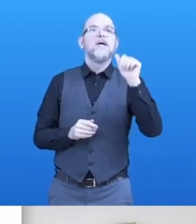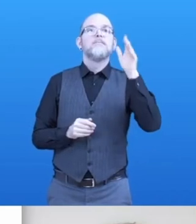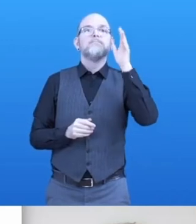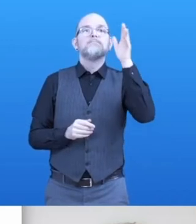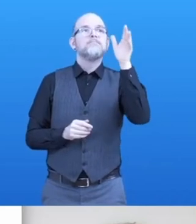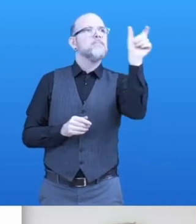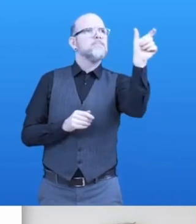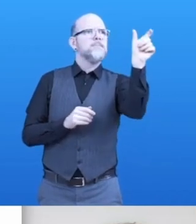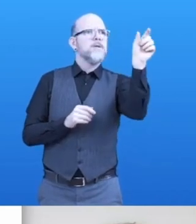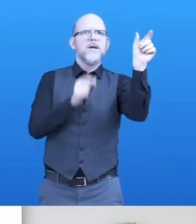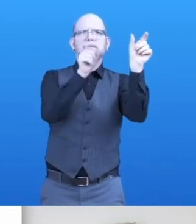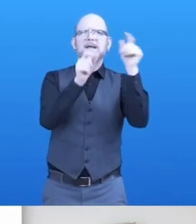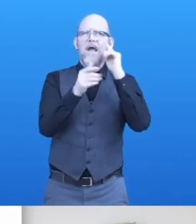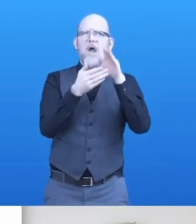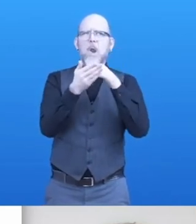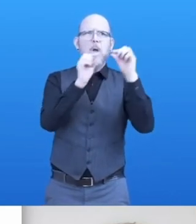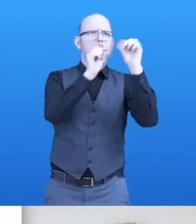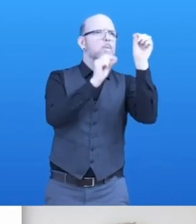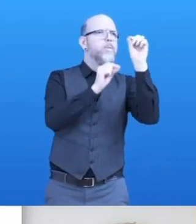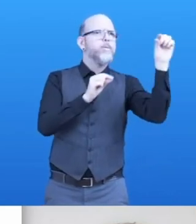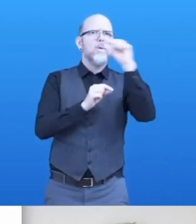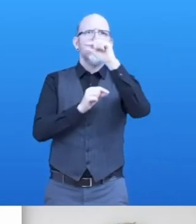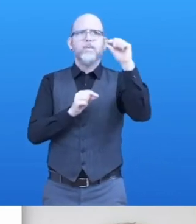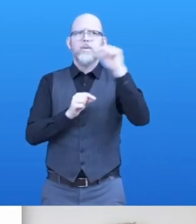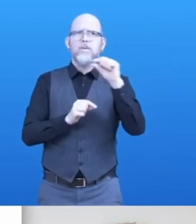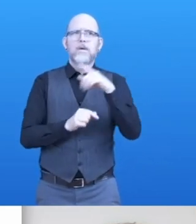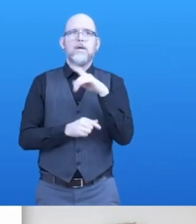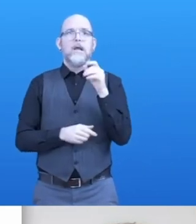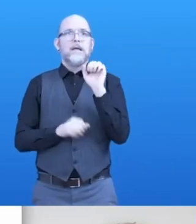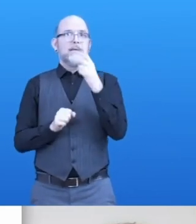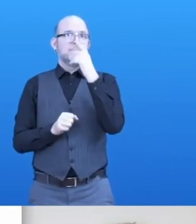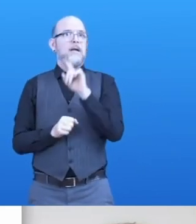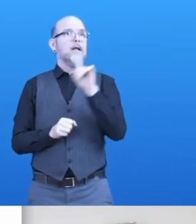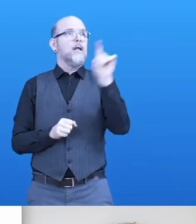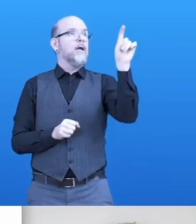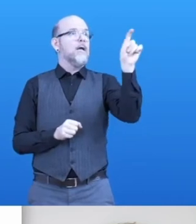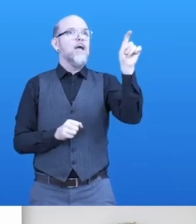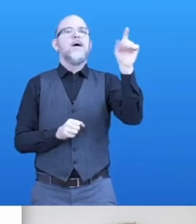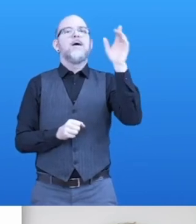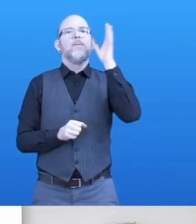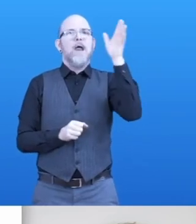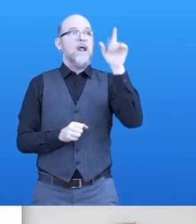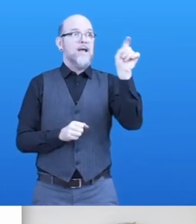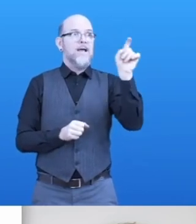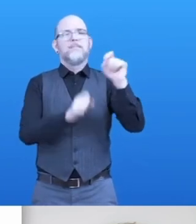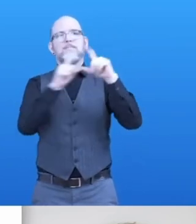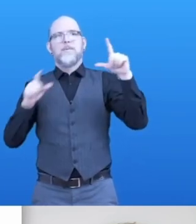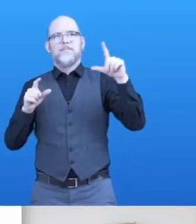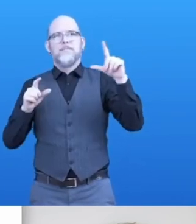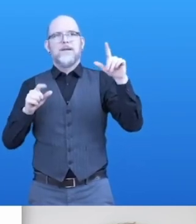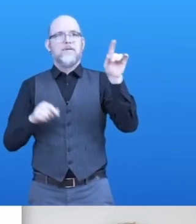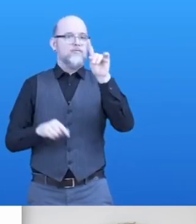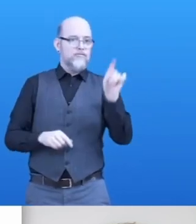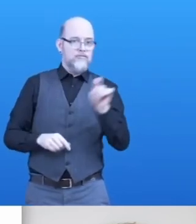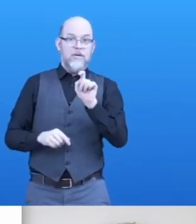provide sign language descriptions. And with mouse over, you can get the expression very easily in sign